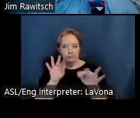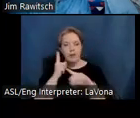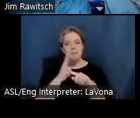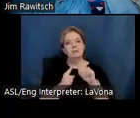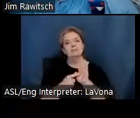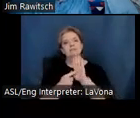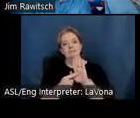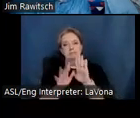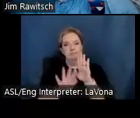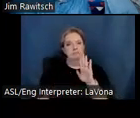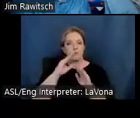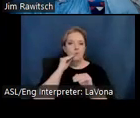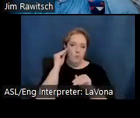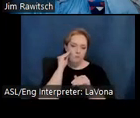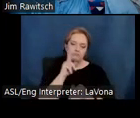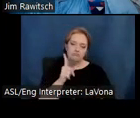their home with pride.